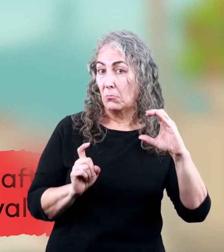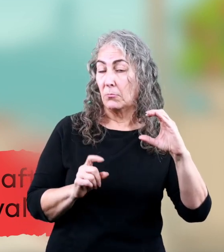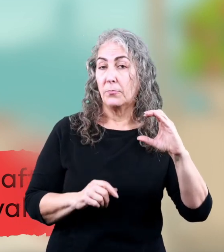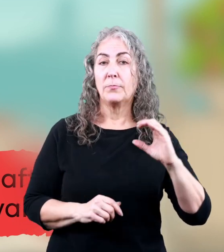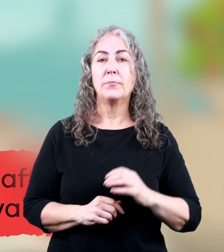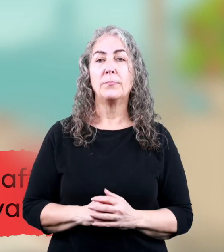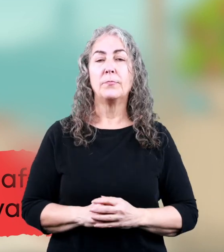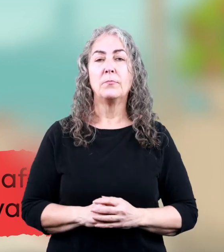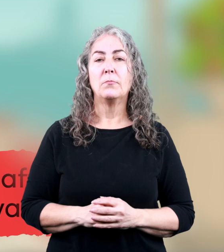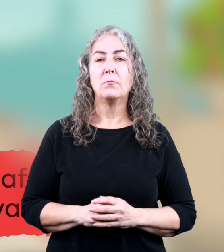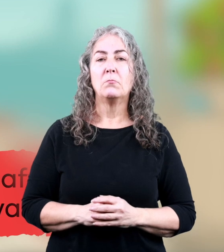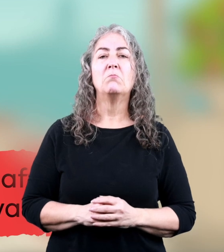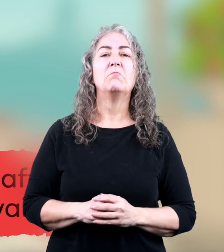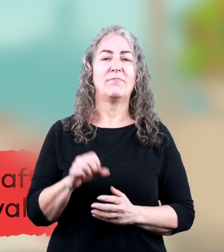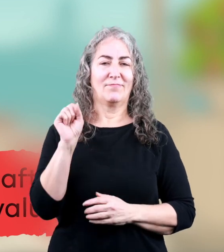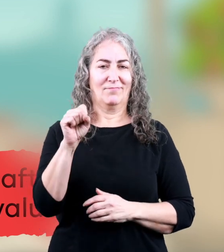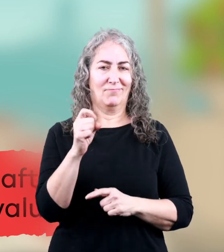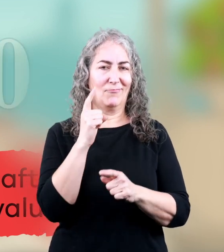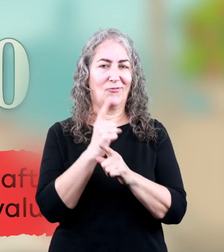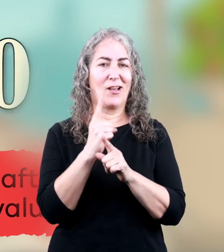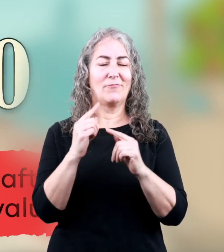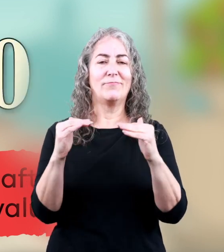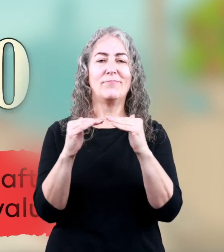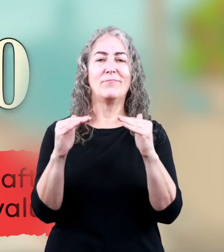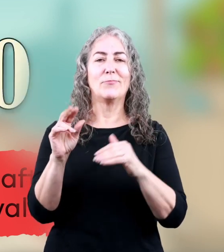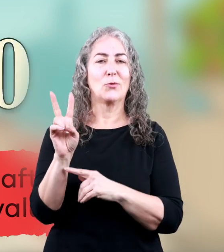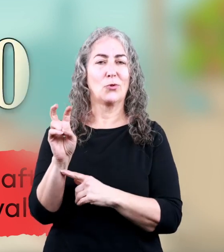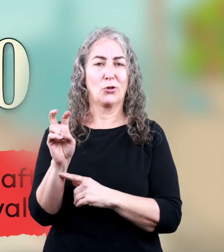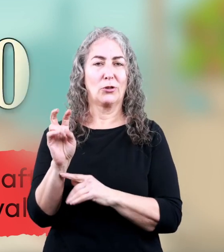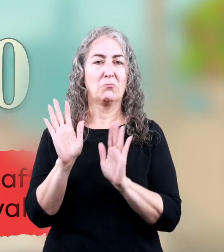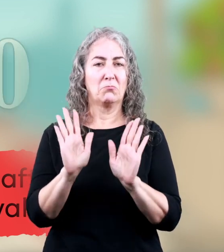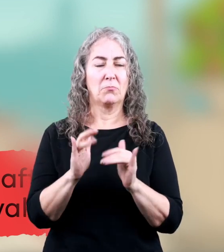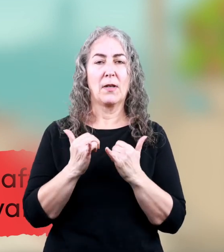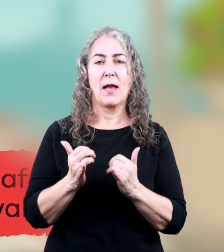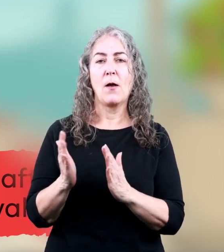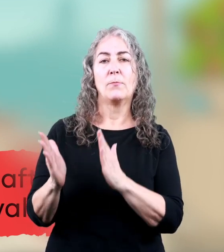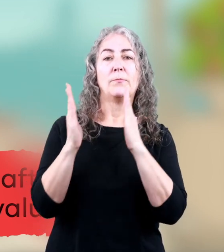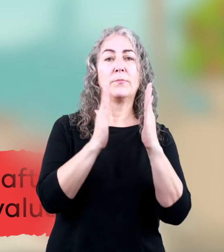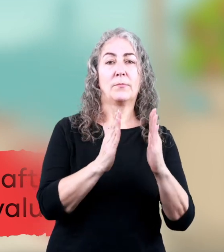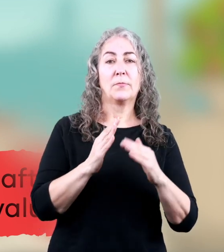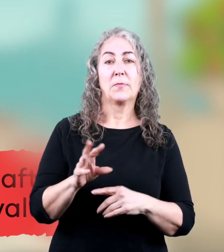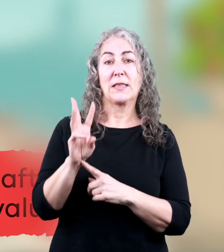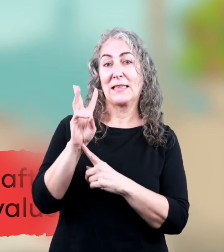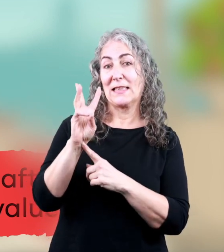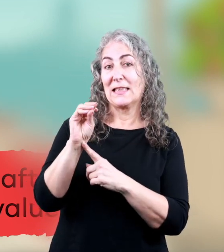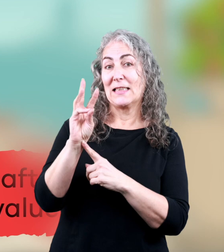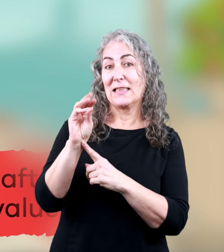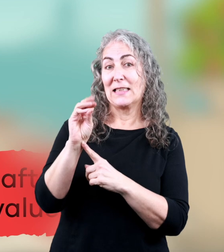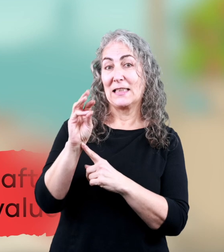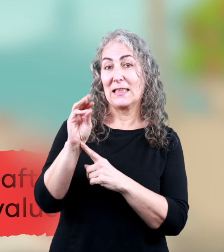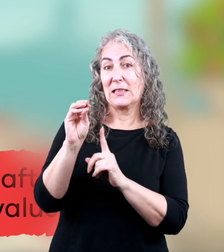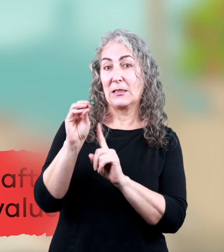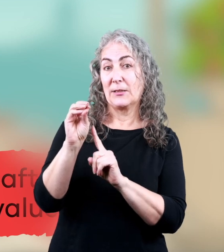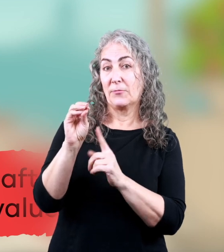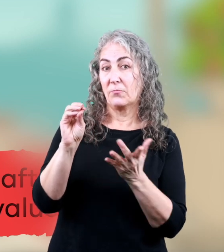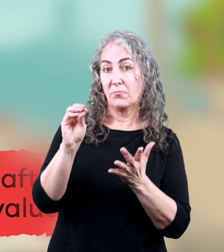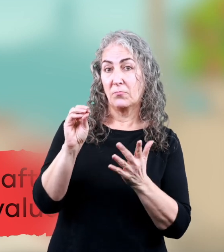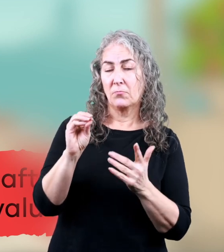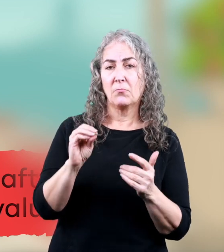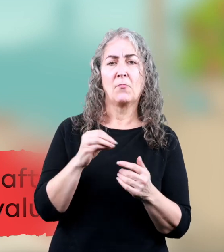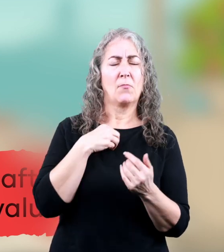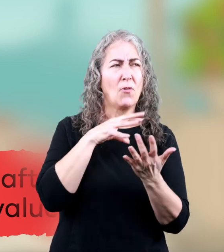you guessed it, 200! Now, let's look at the number 60.